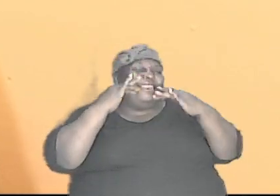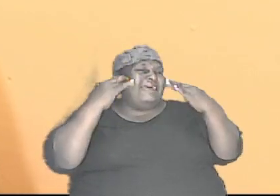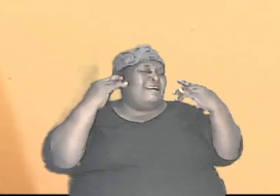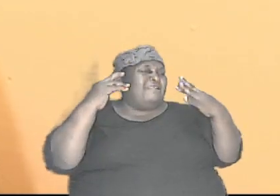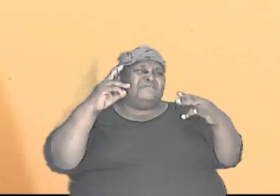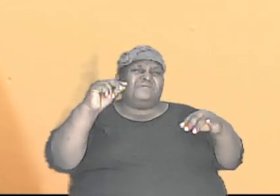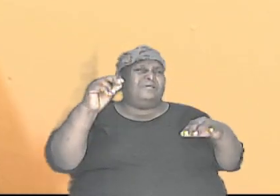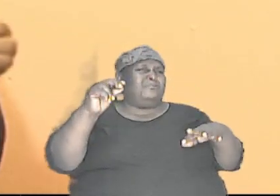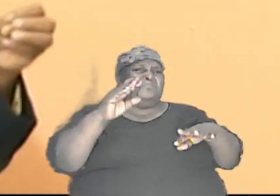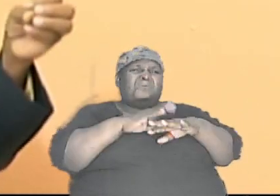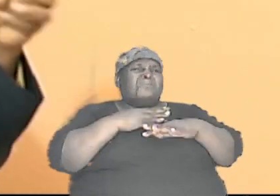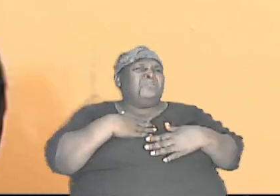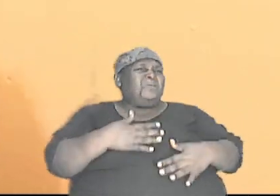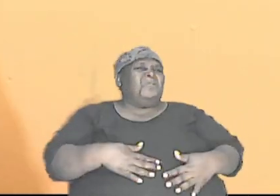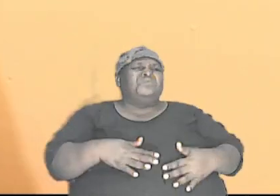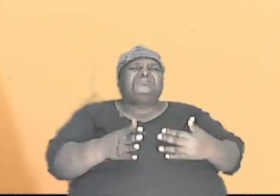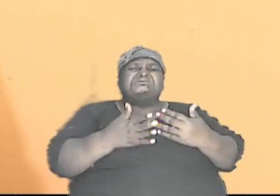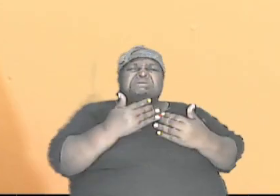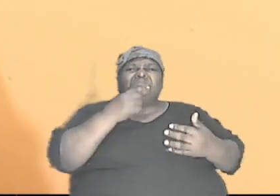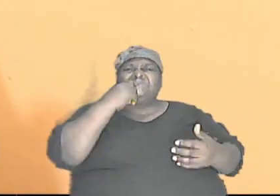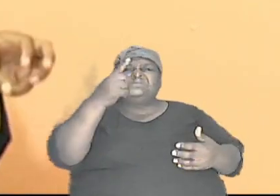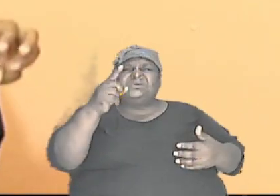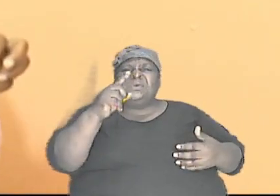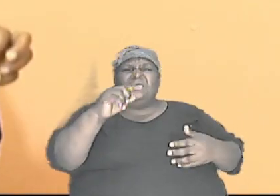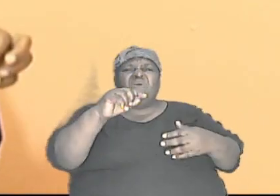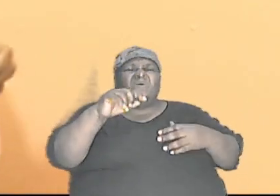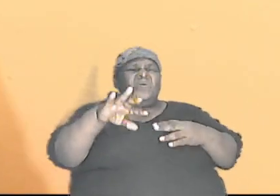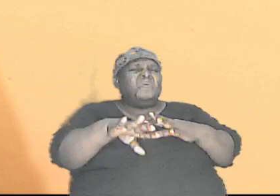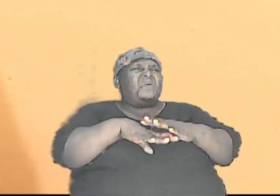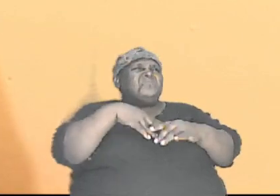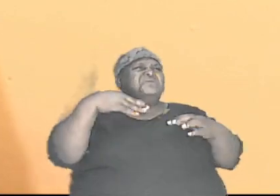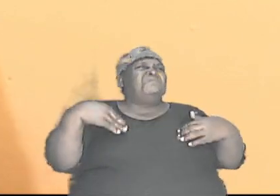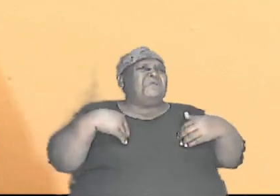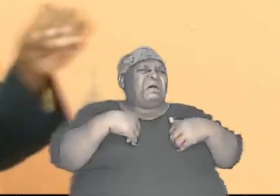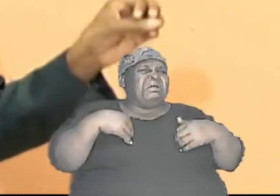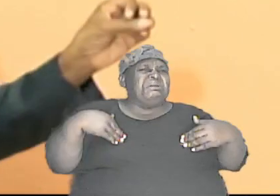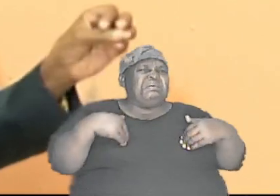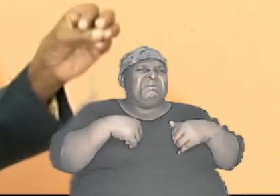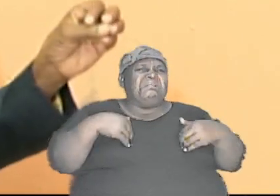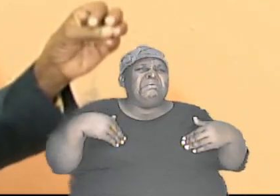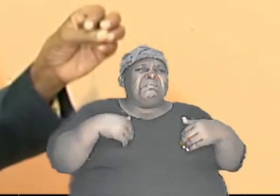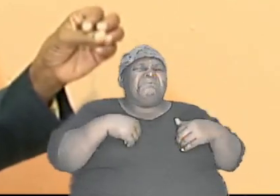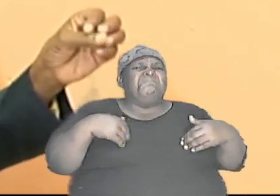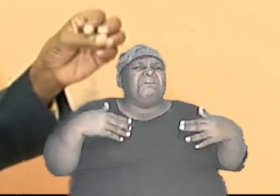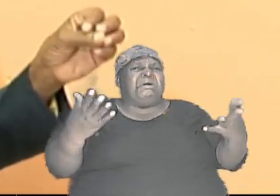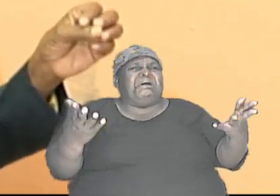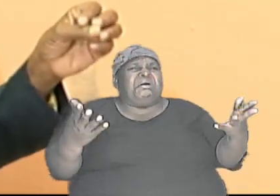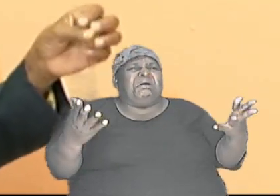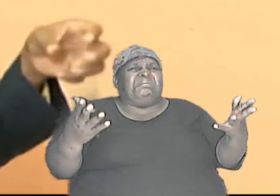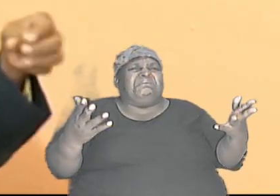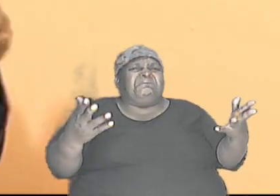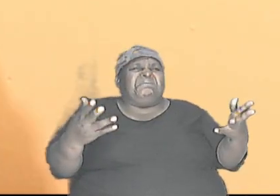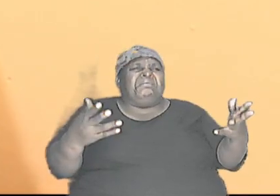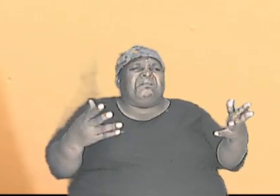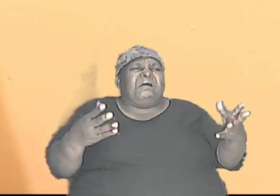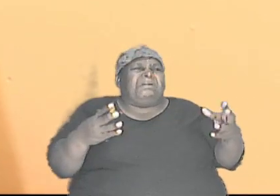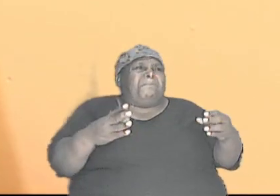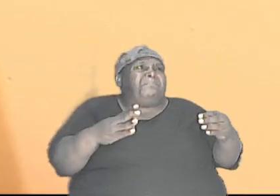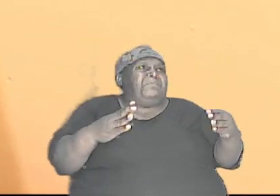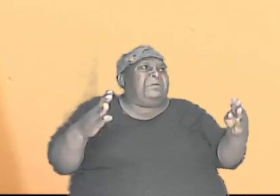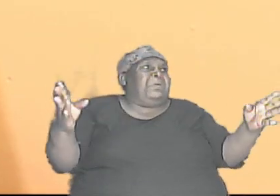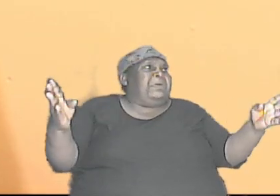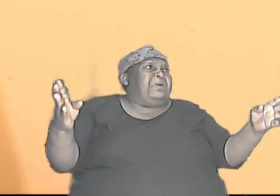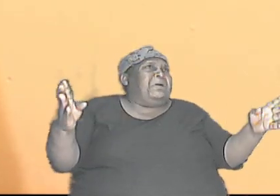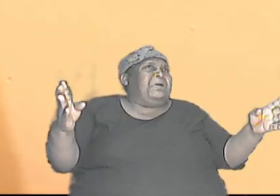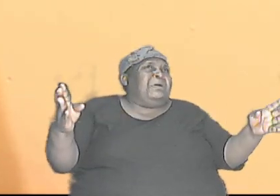simply saying out of inanimate objects and a big explosion we then had